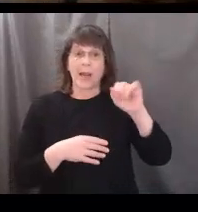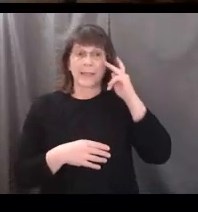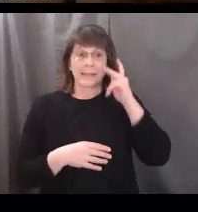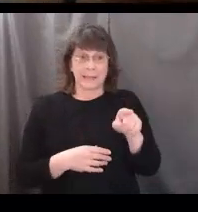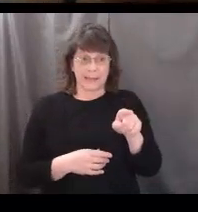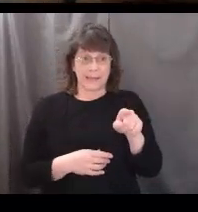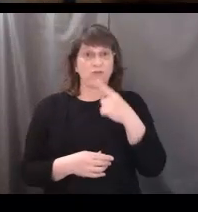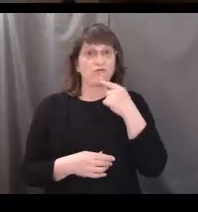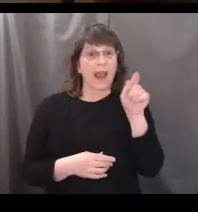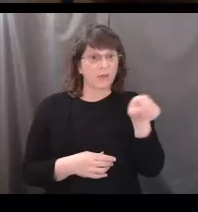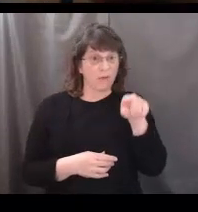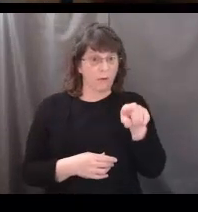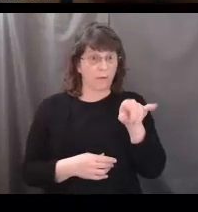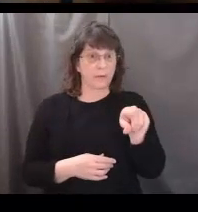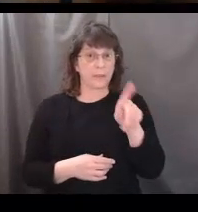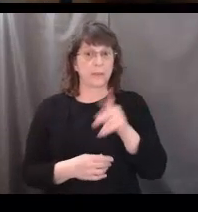here,